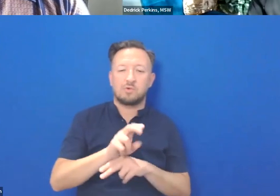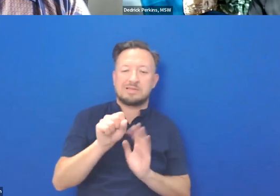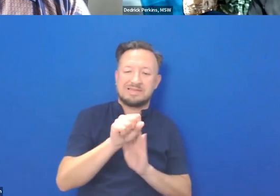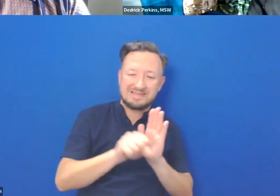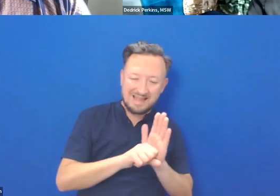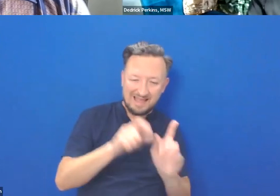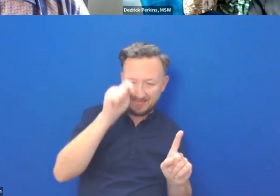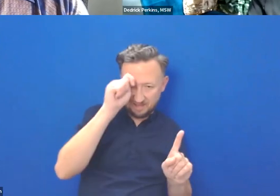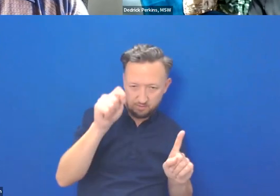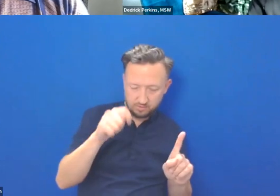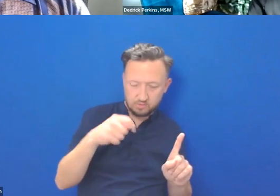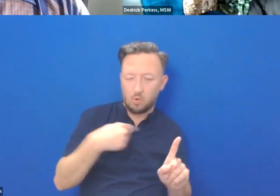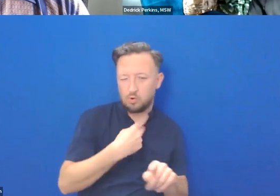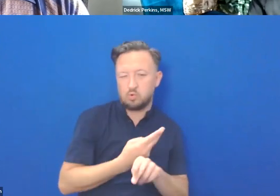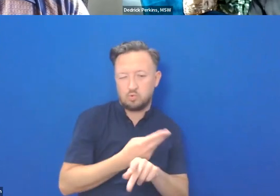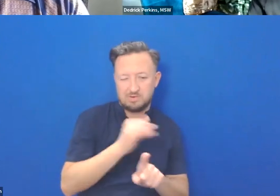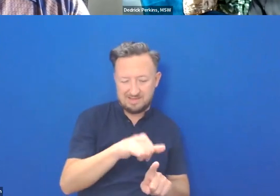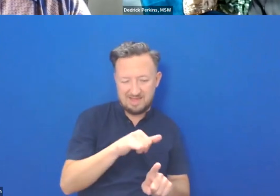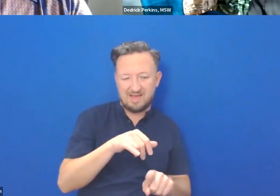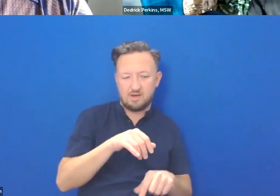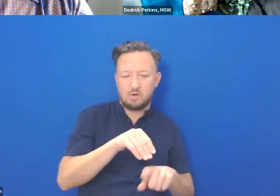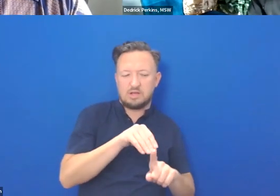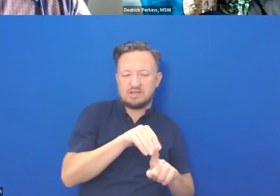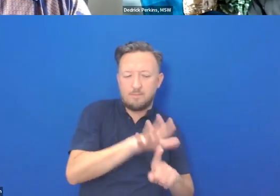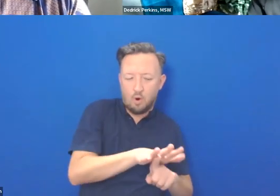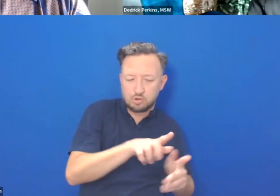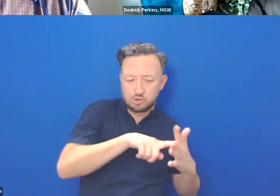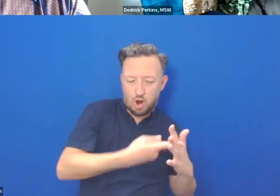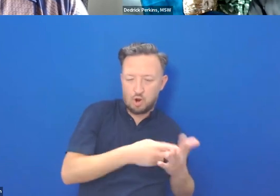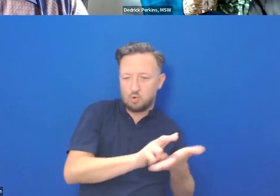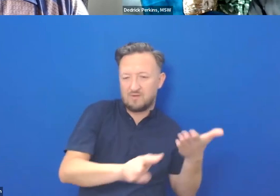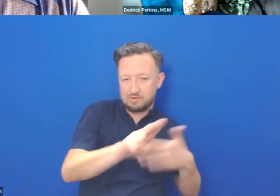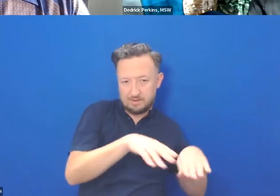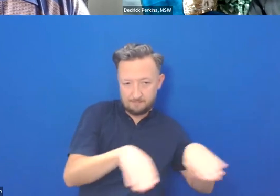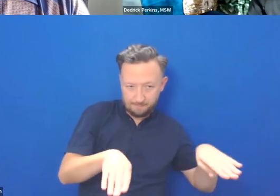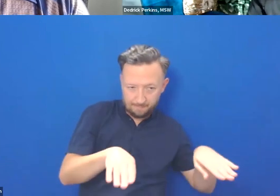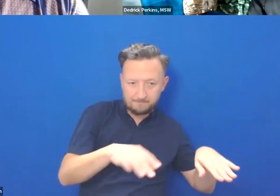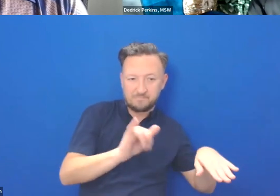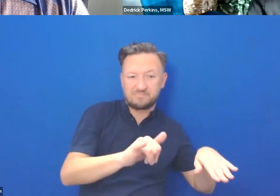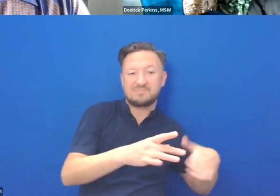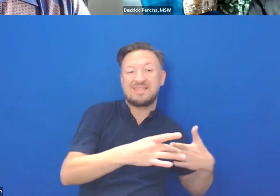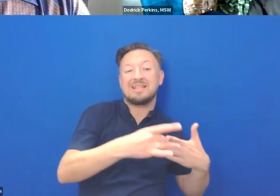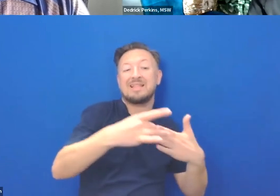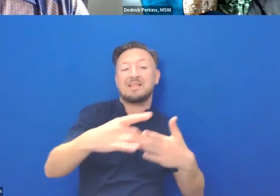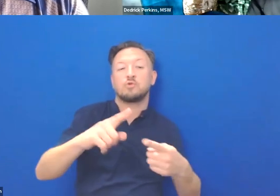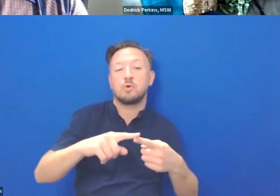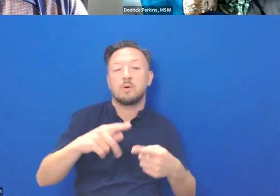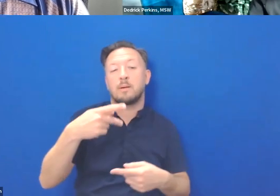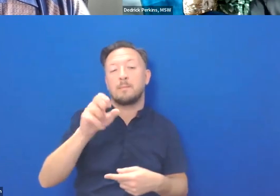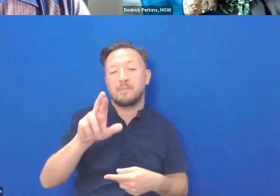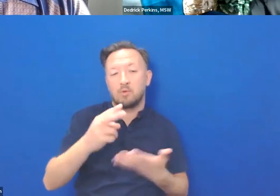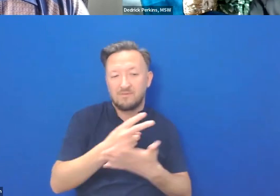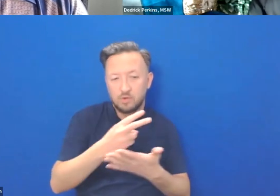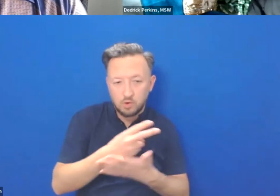we started with that exposure at the university level. And then it leads to peer review articles, law review articles,